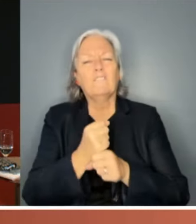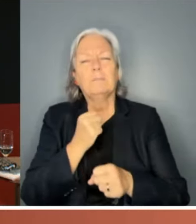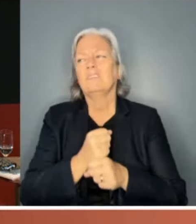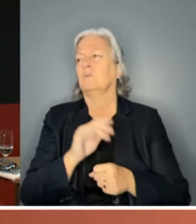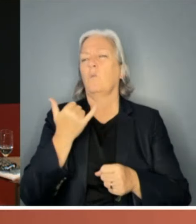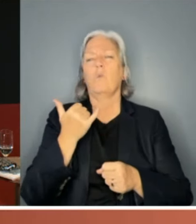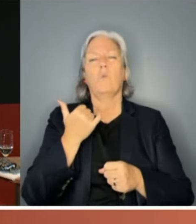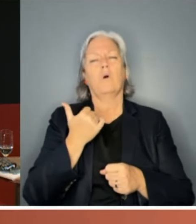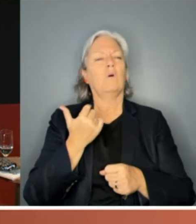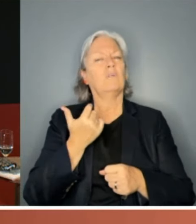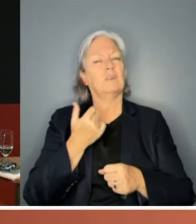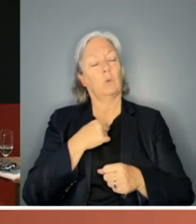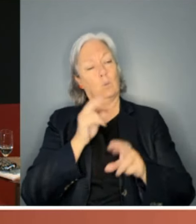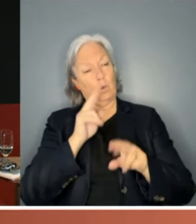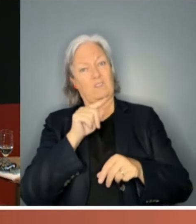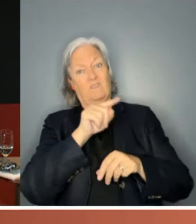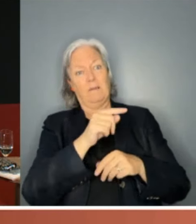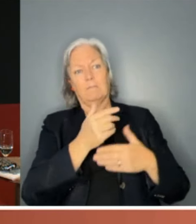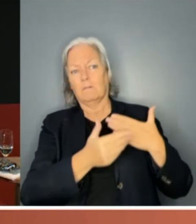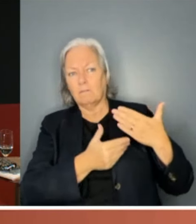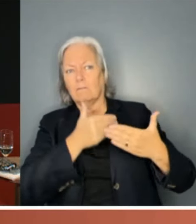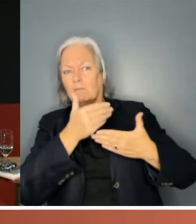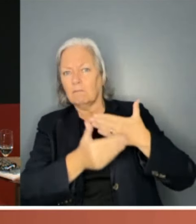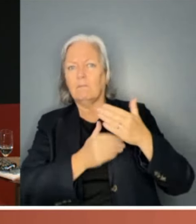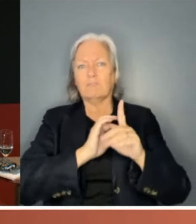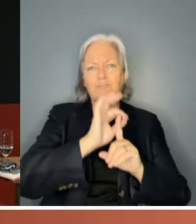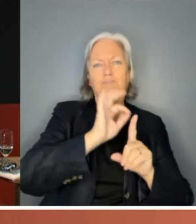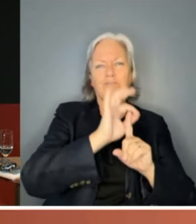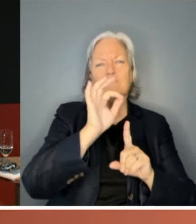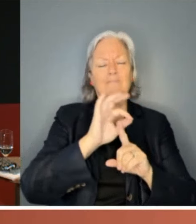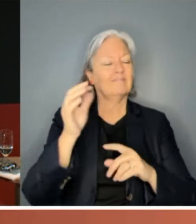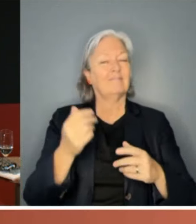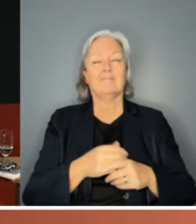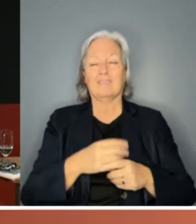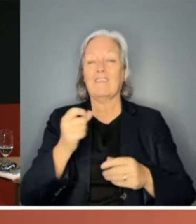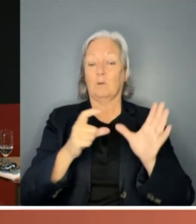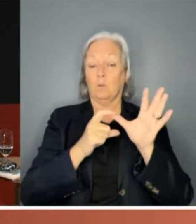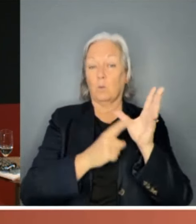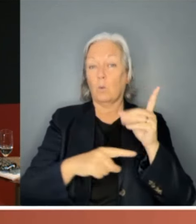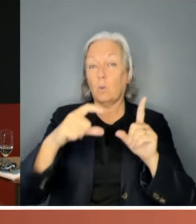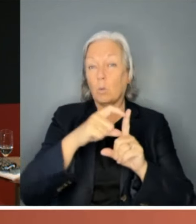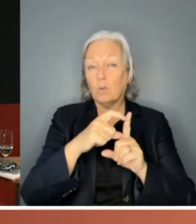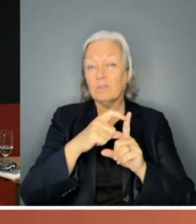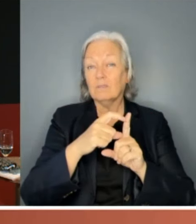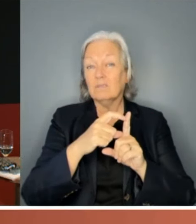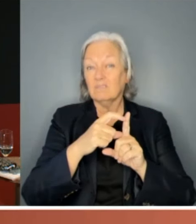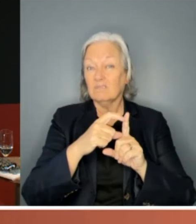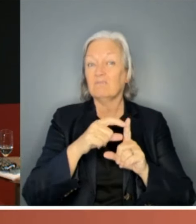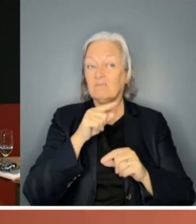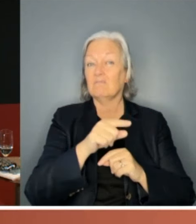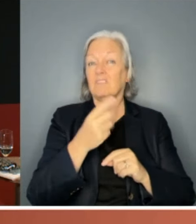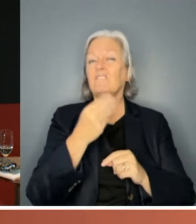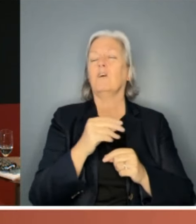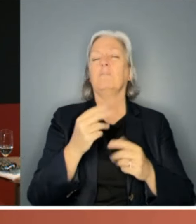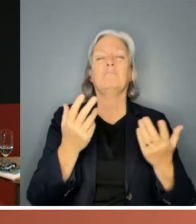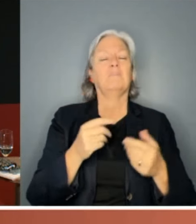progress as young women of all different backgrounds, particularly called backgrounds. It's just an amazing local Western Australian